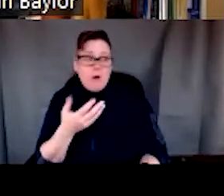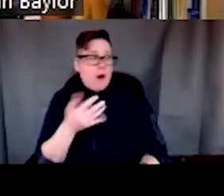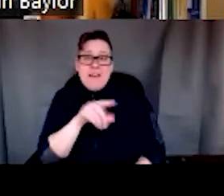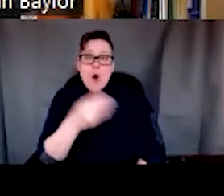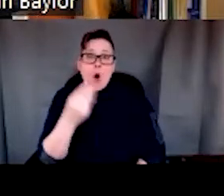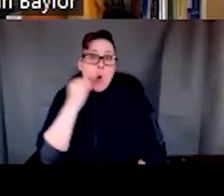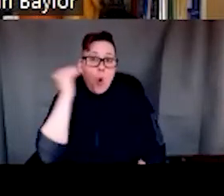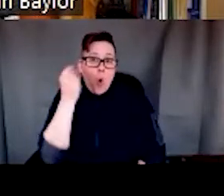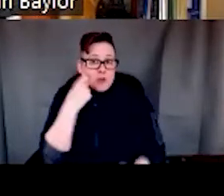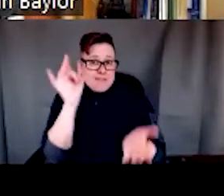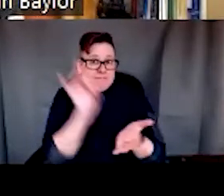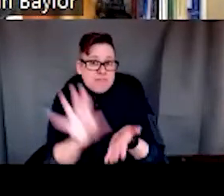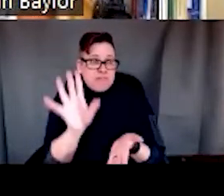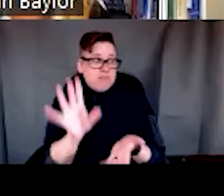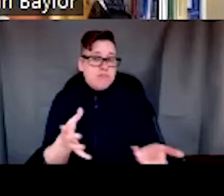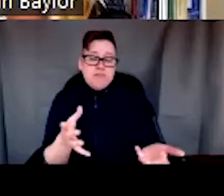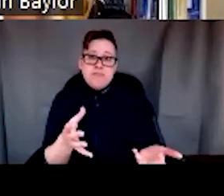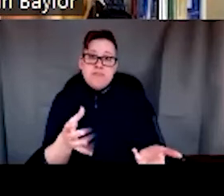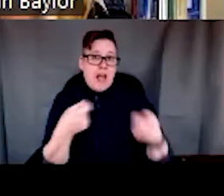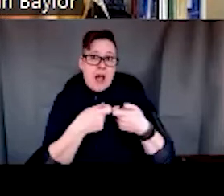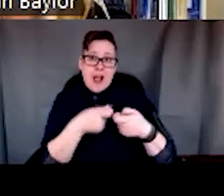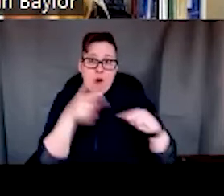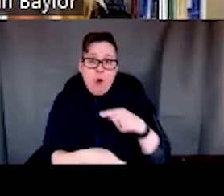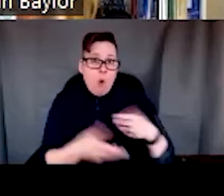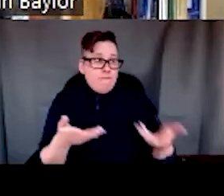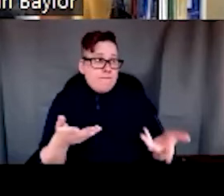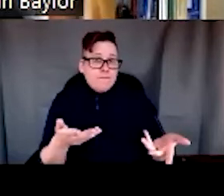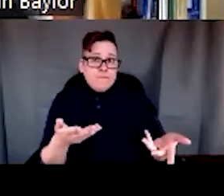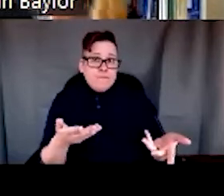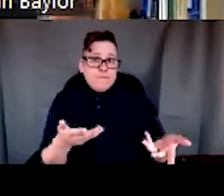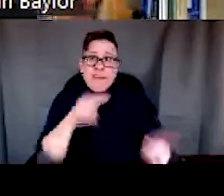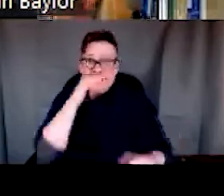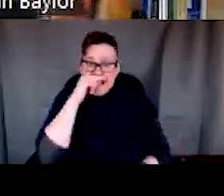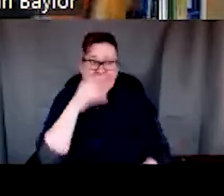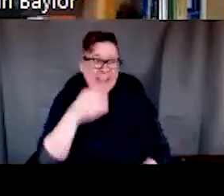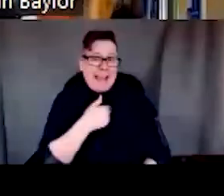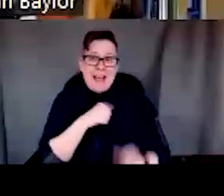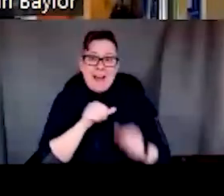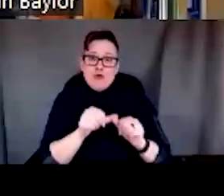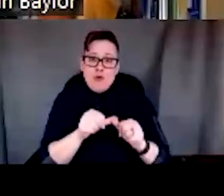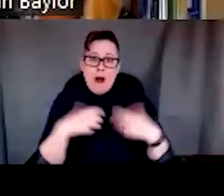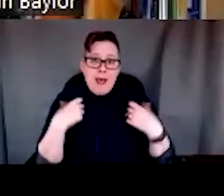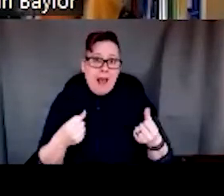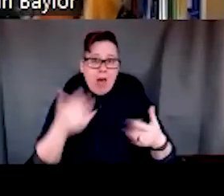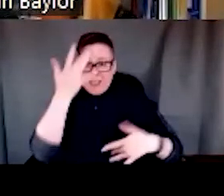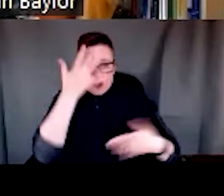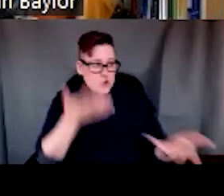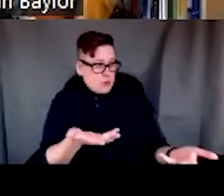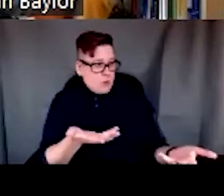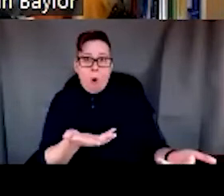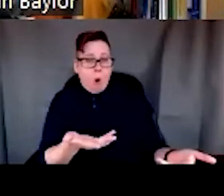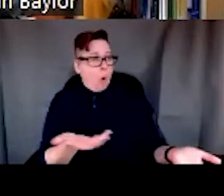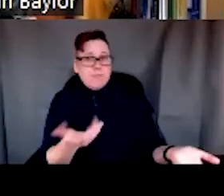their home, their utilities are shut off. They now have a child with a chronic health condition and so forth. So,